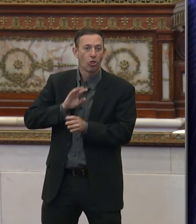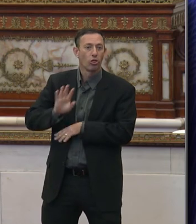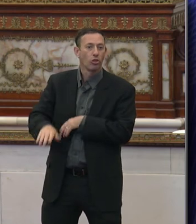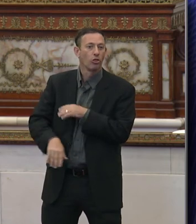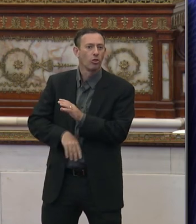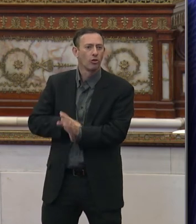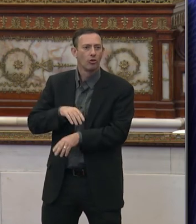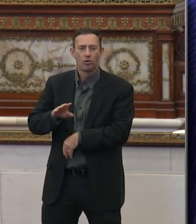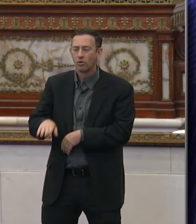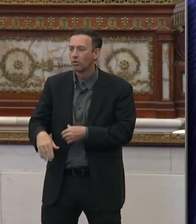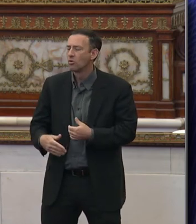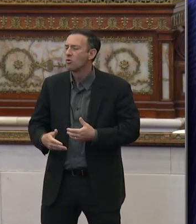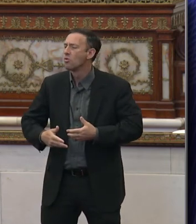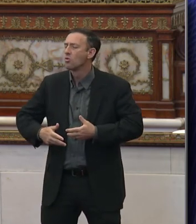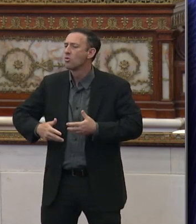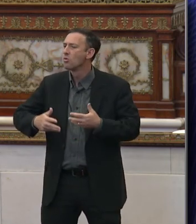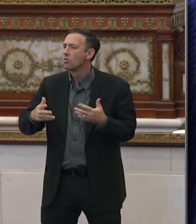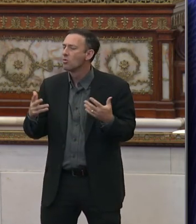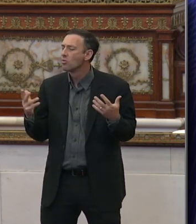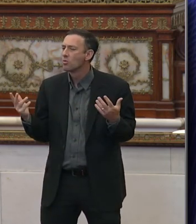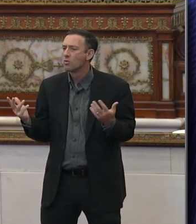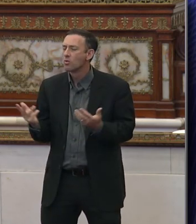what would be the